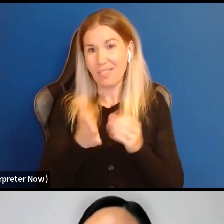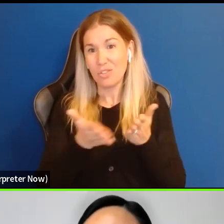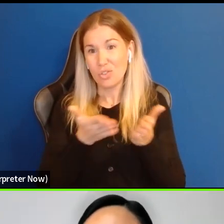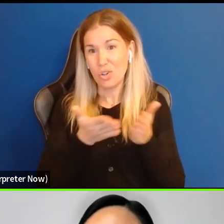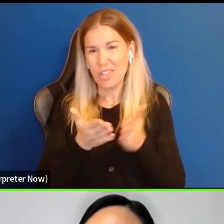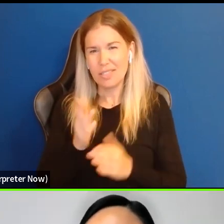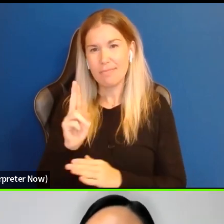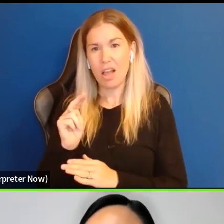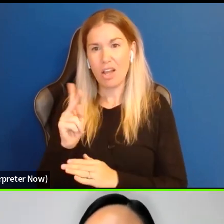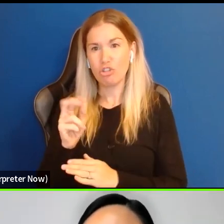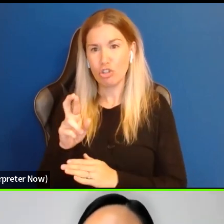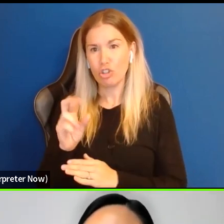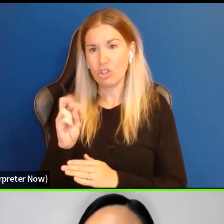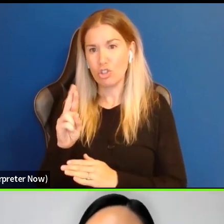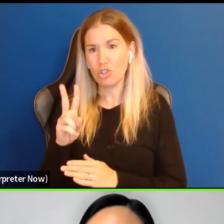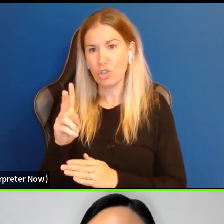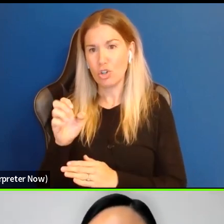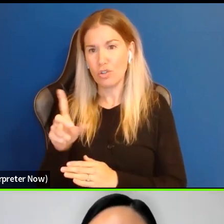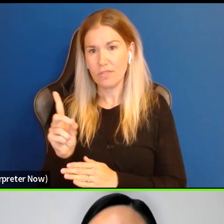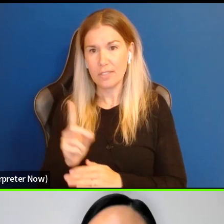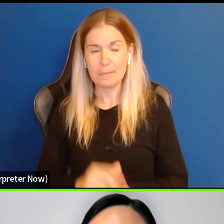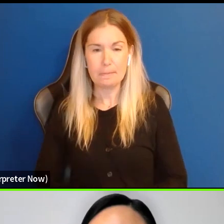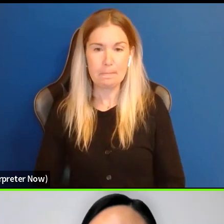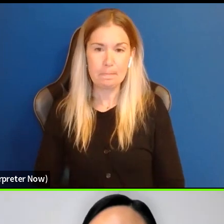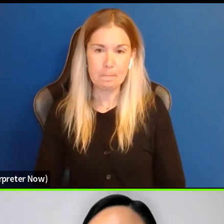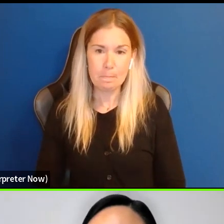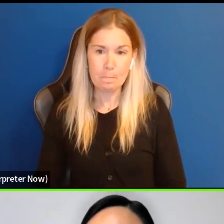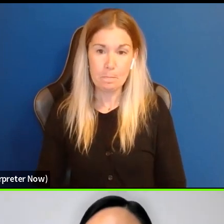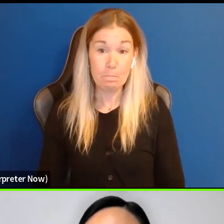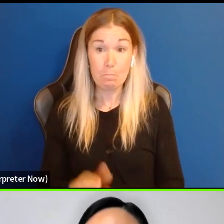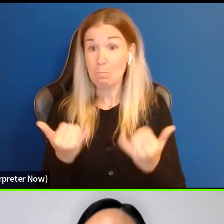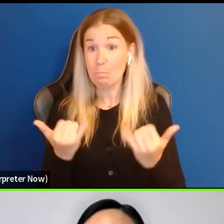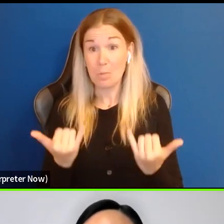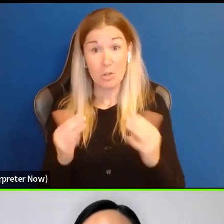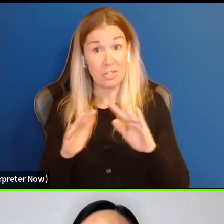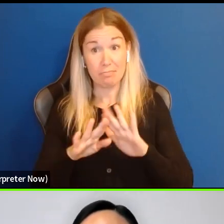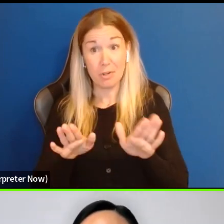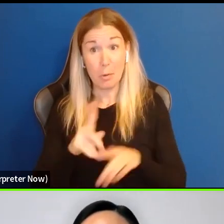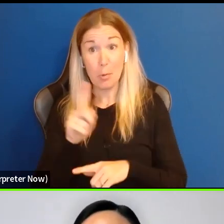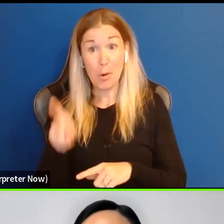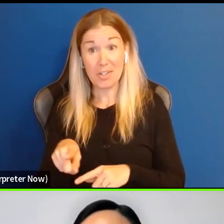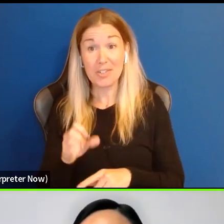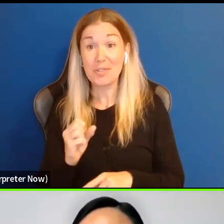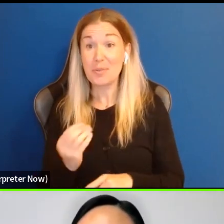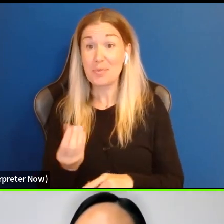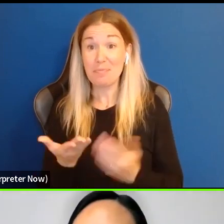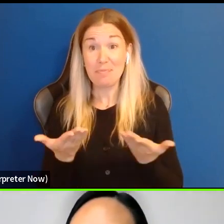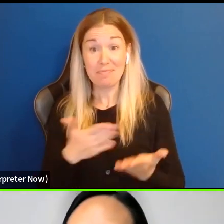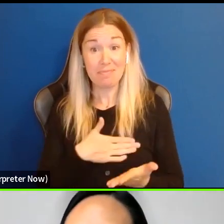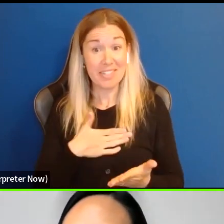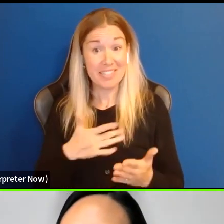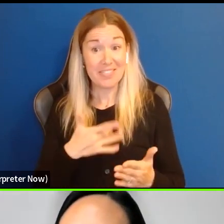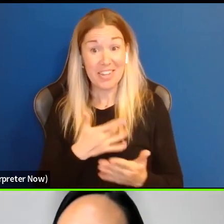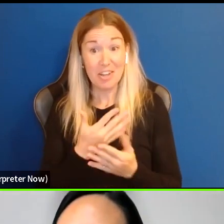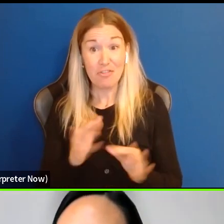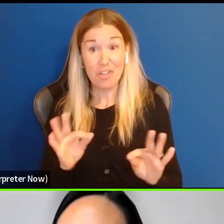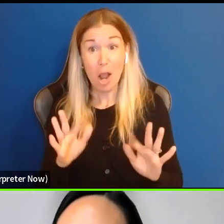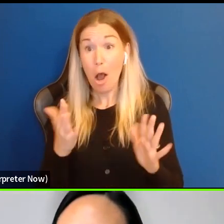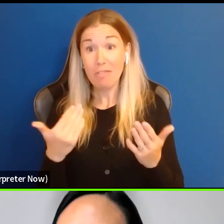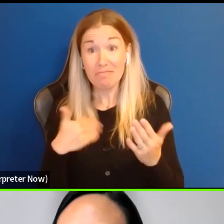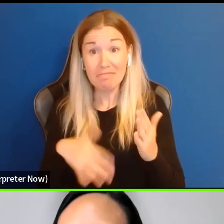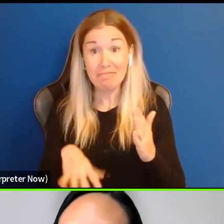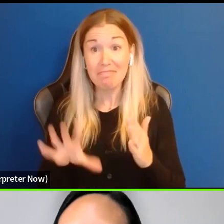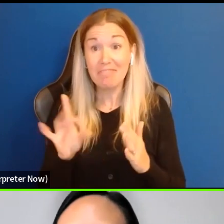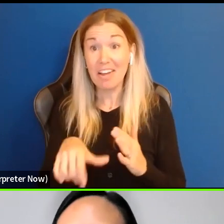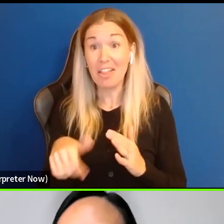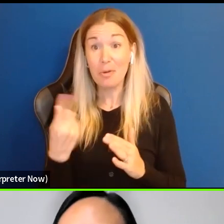Thank you, and we currently have no questions, so please feel free to throw them into the chat. Oh, all right, we have